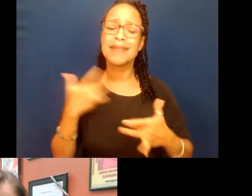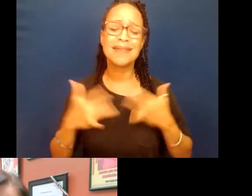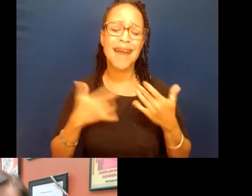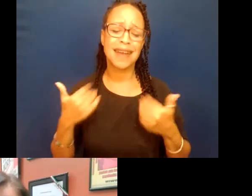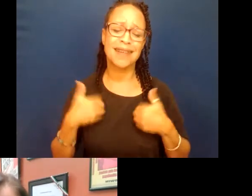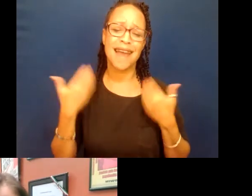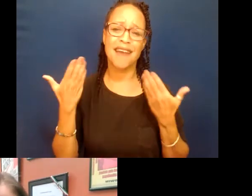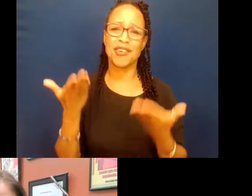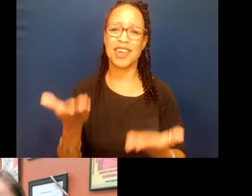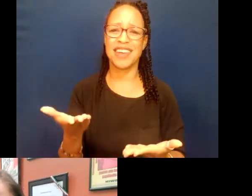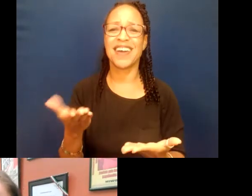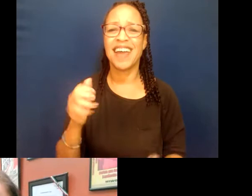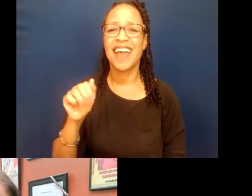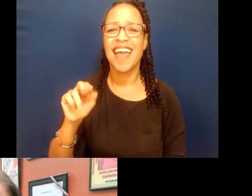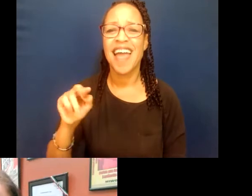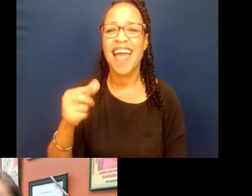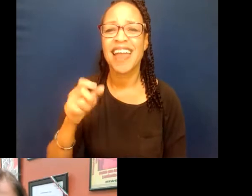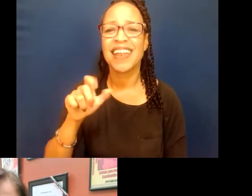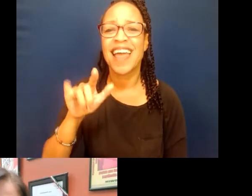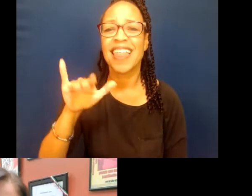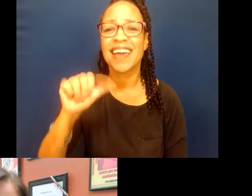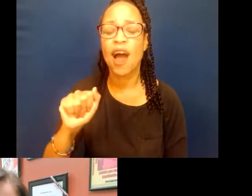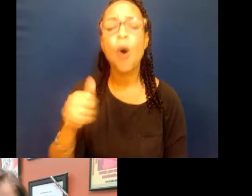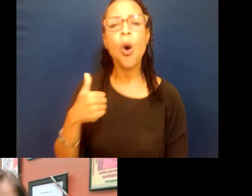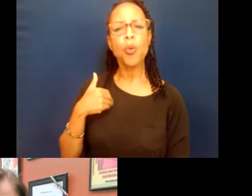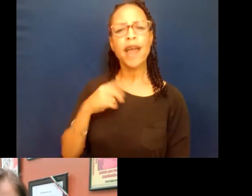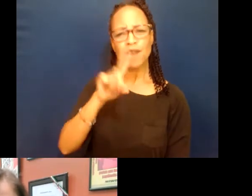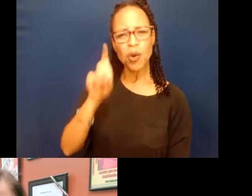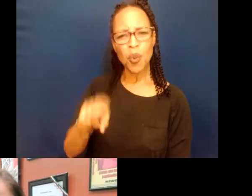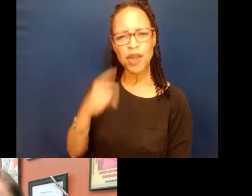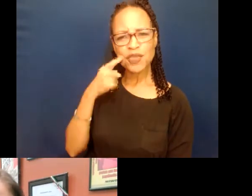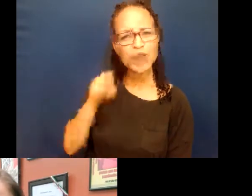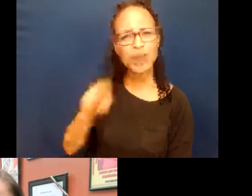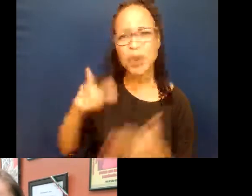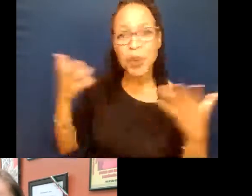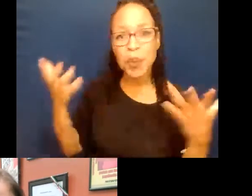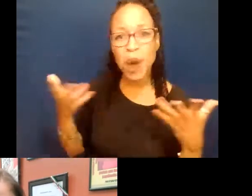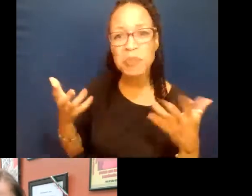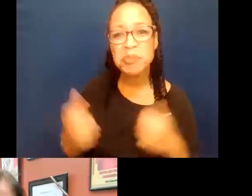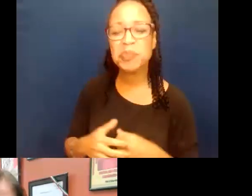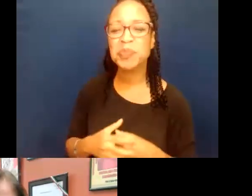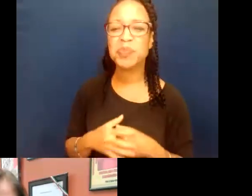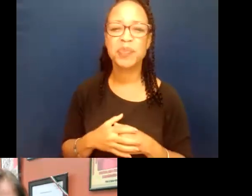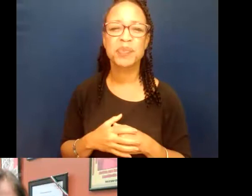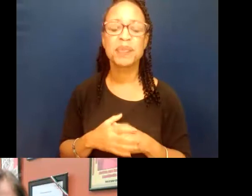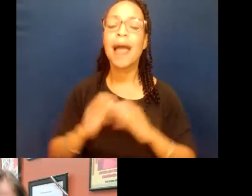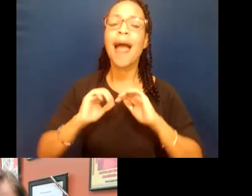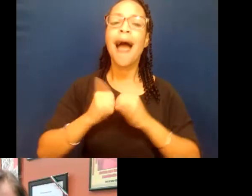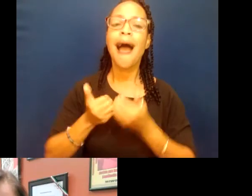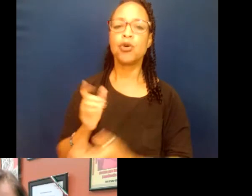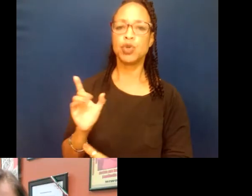Angelica, we have a question for you. And the question is, how do democratic